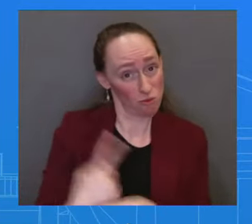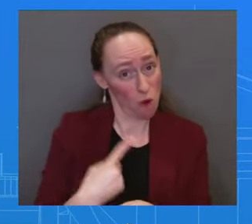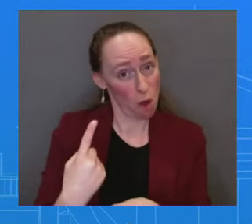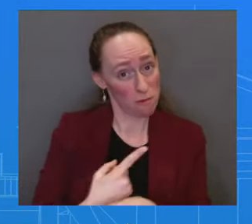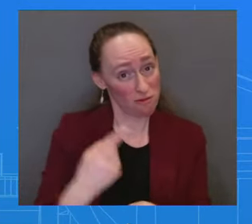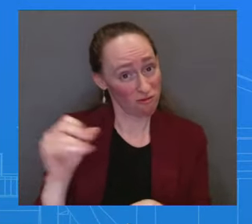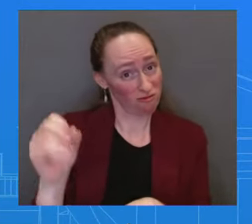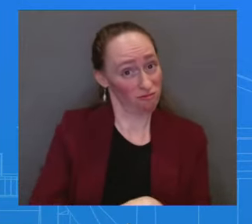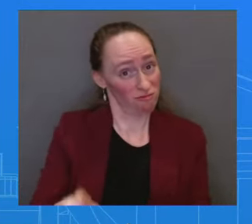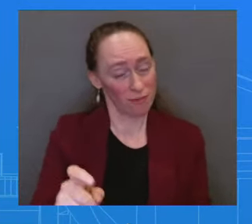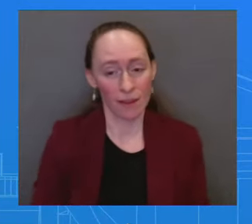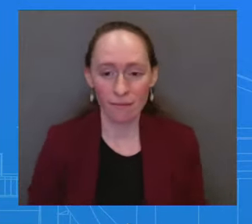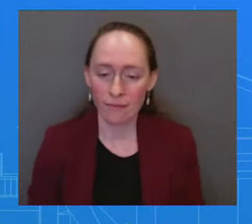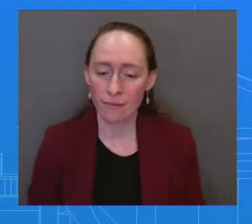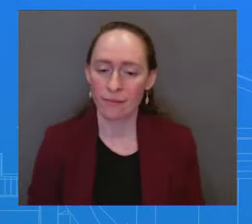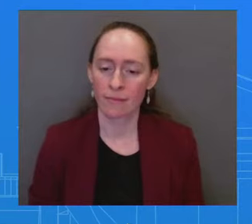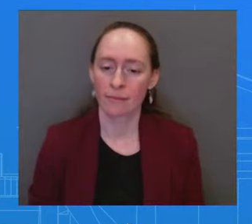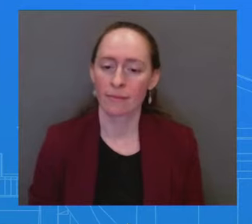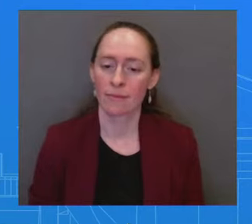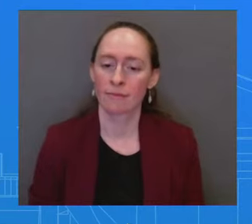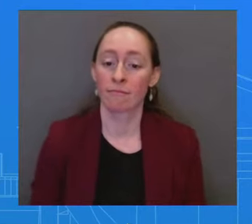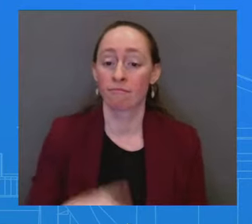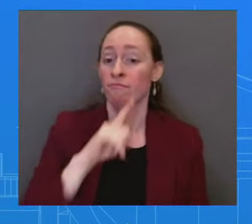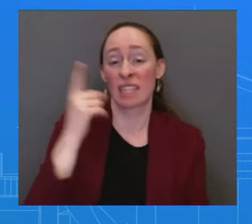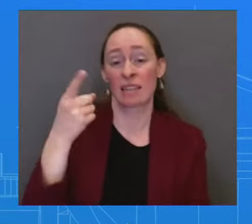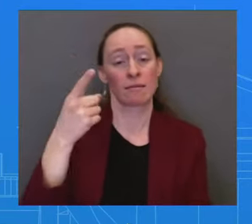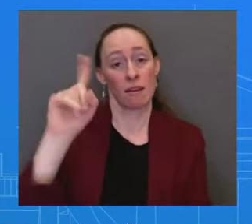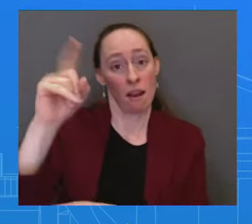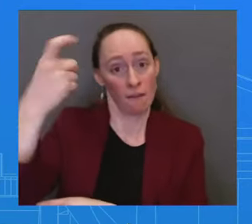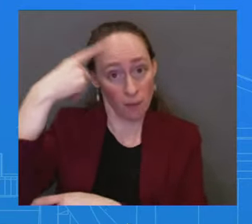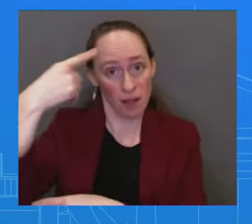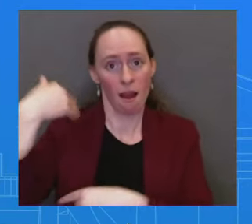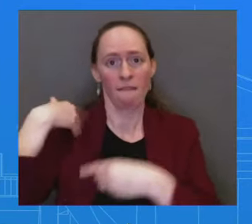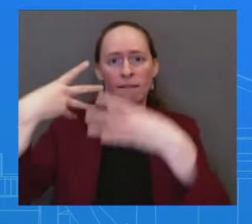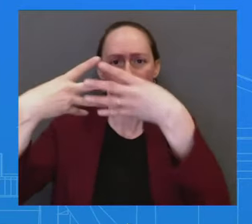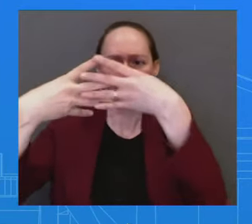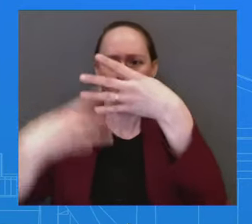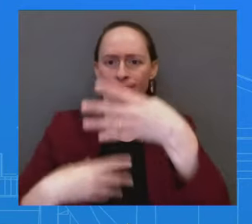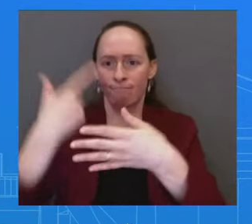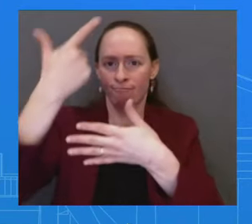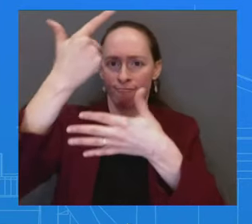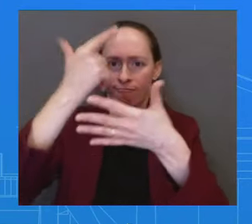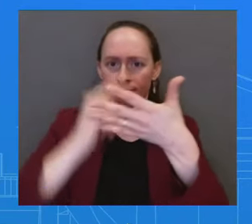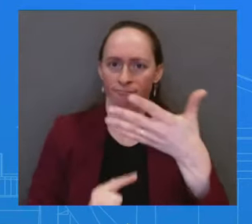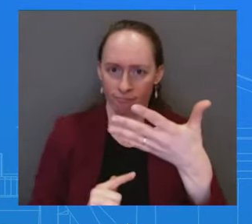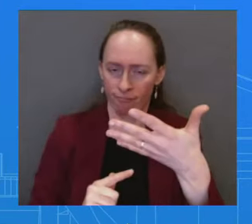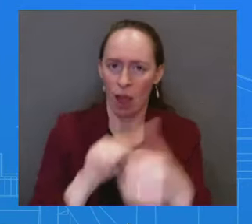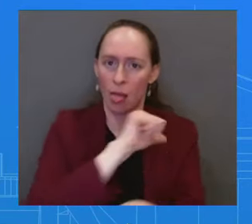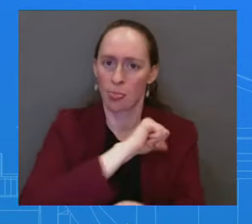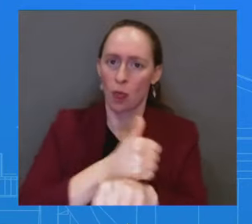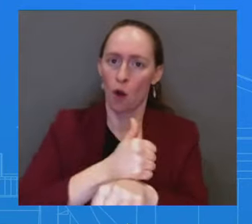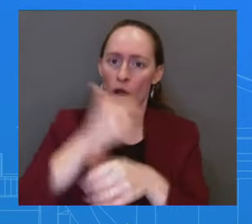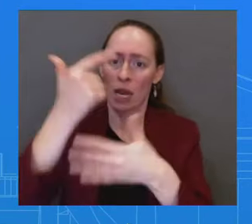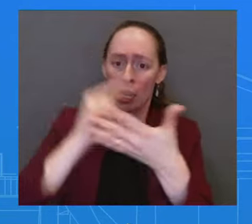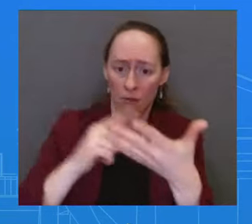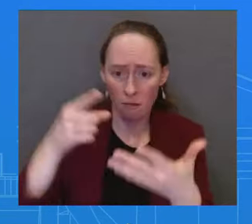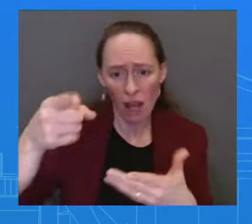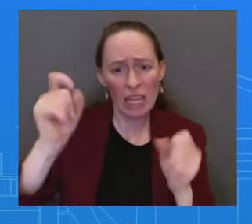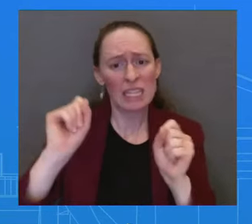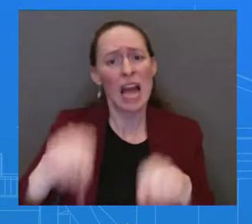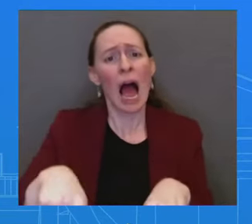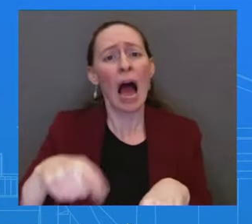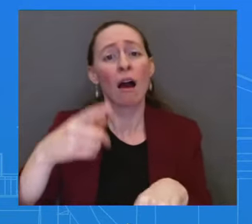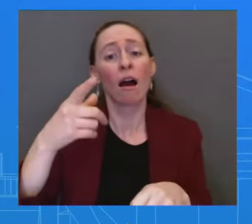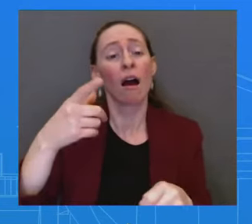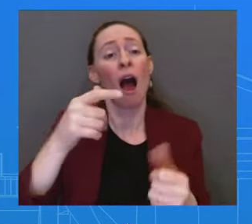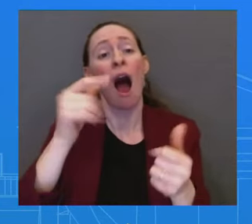and we respect that chain of command. We can disagree on the use of the National Guard and other, even state assets, for the way